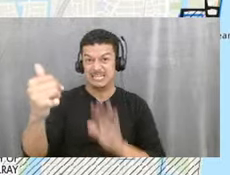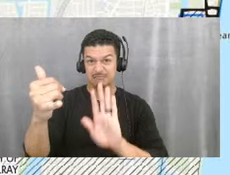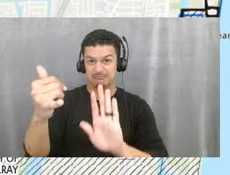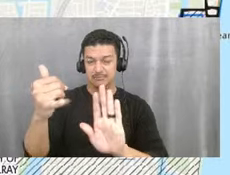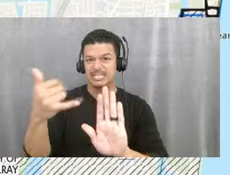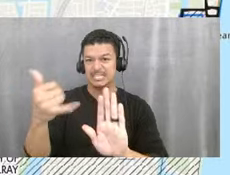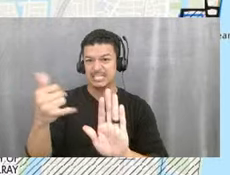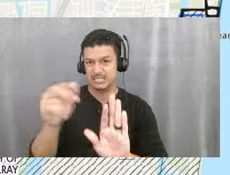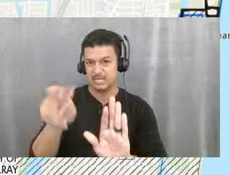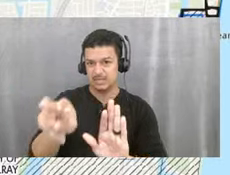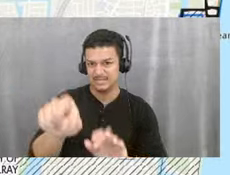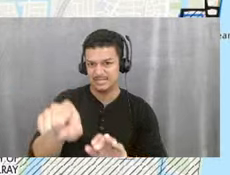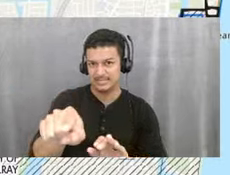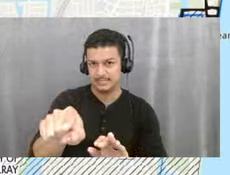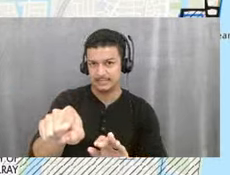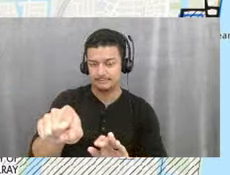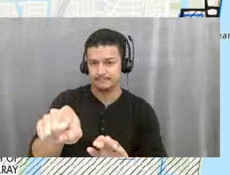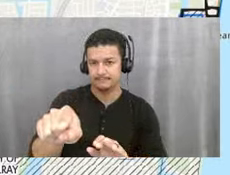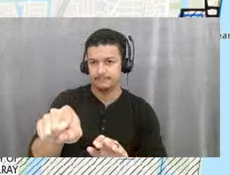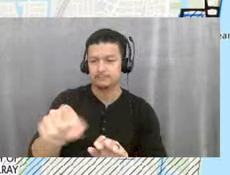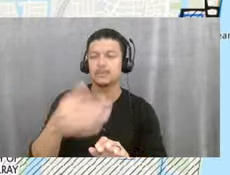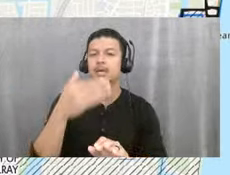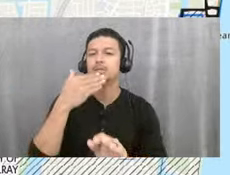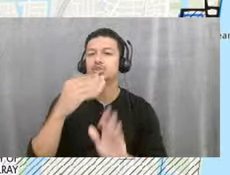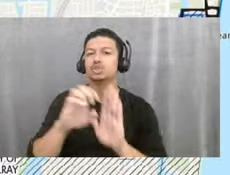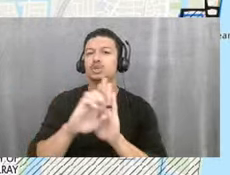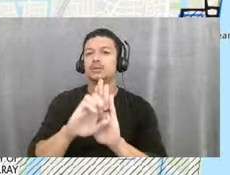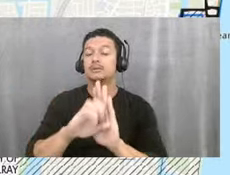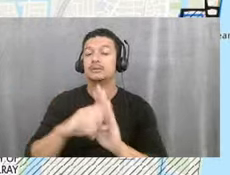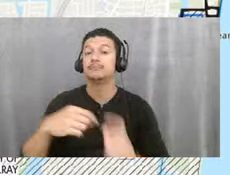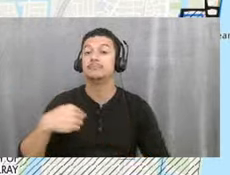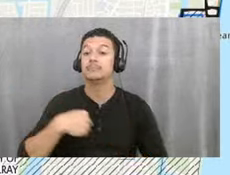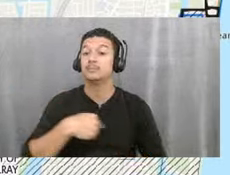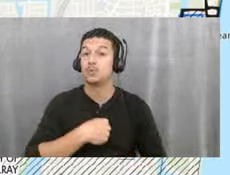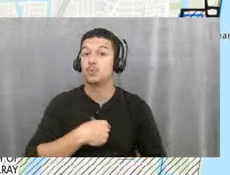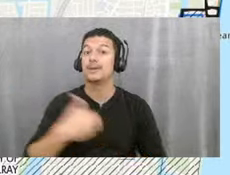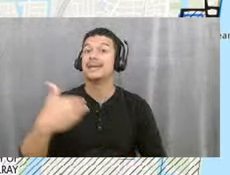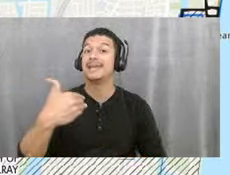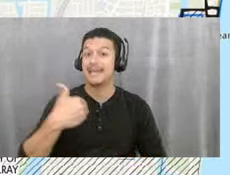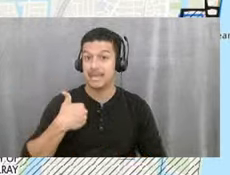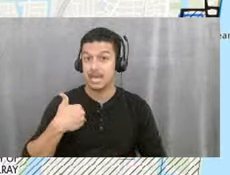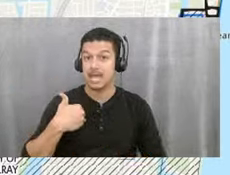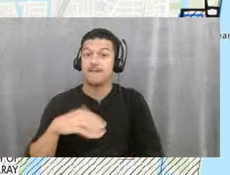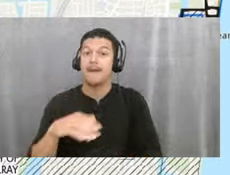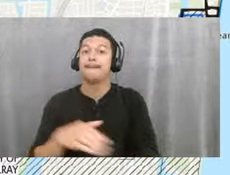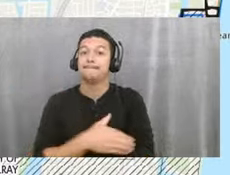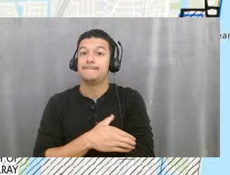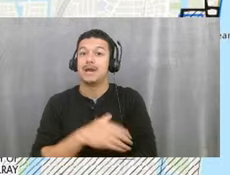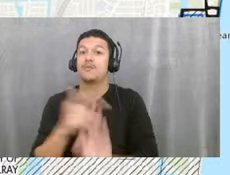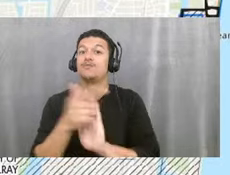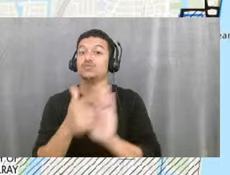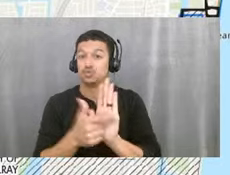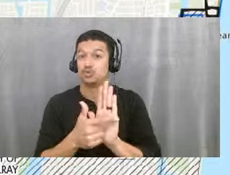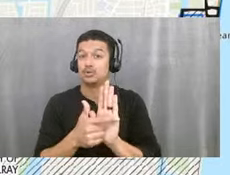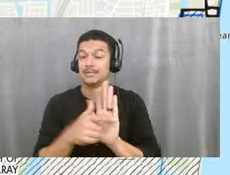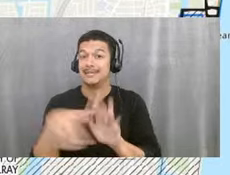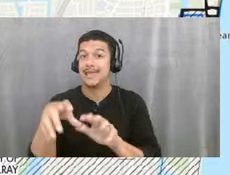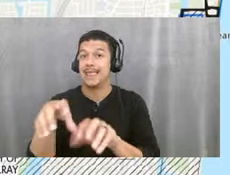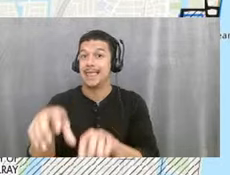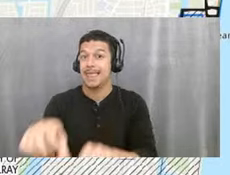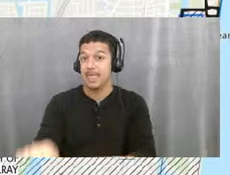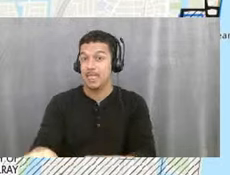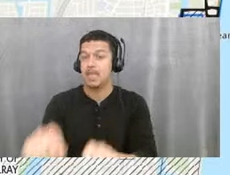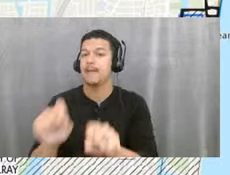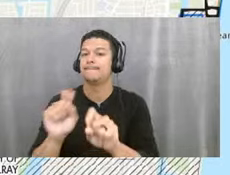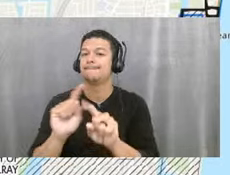this is a good example of a property that we do have power of attorney to annex, but the red